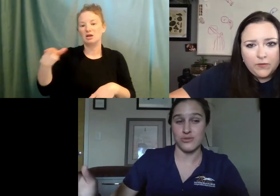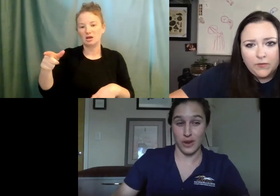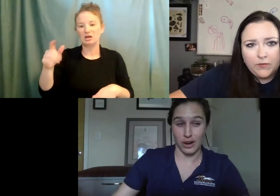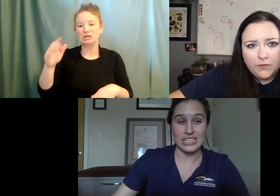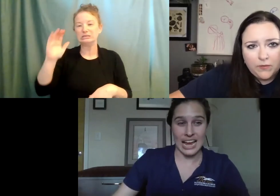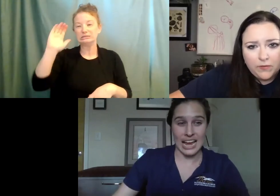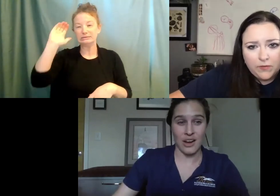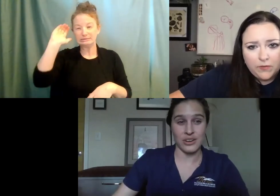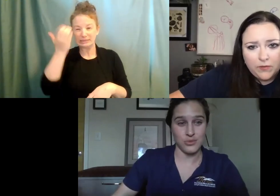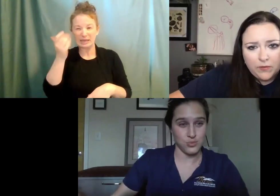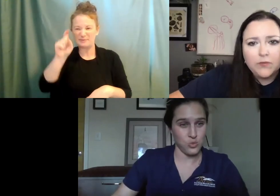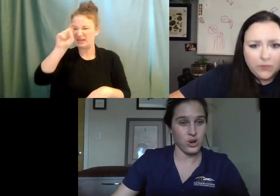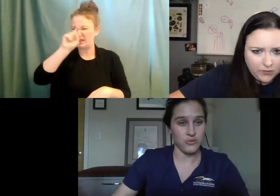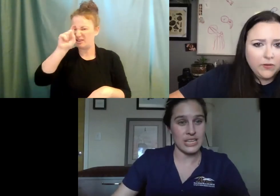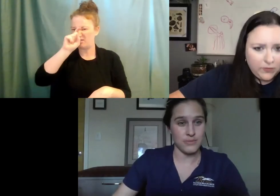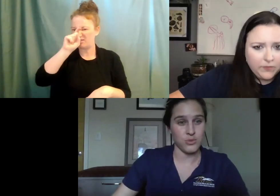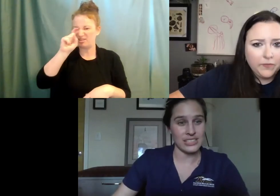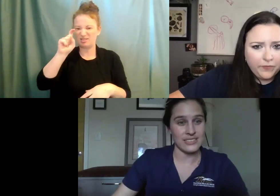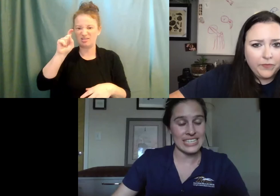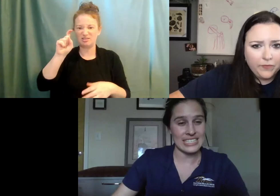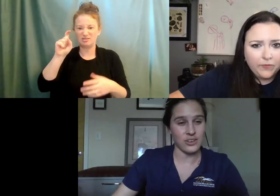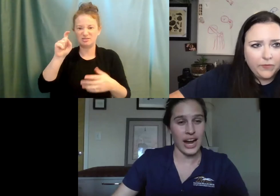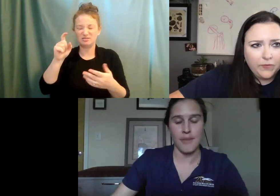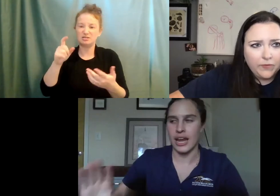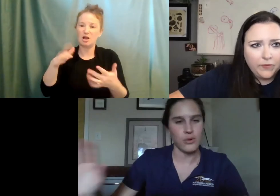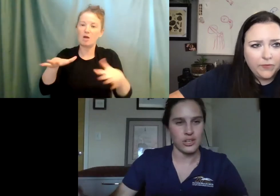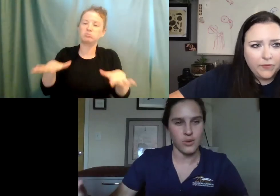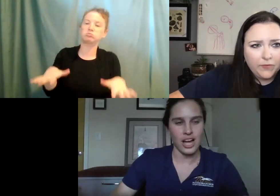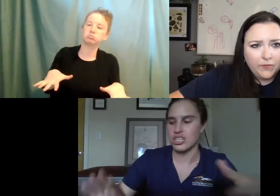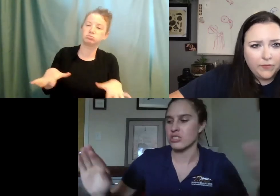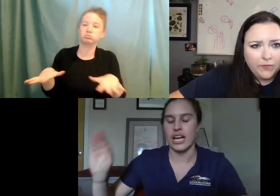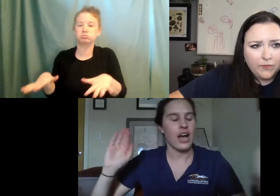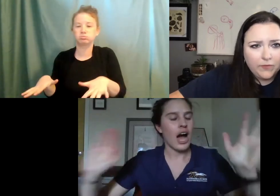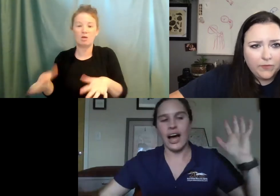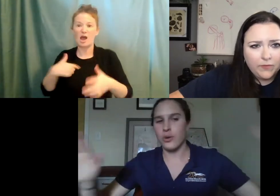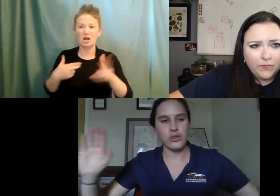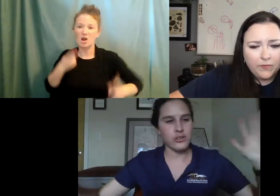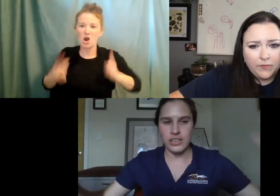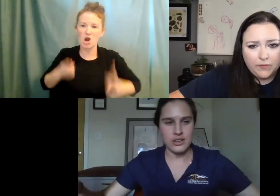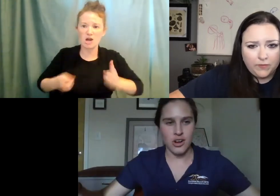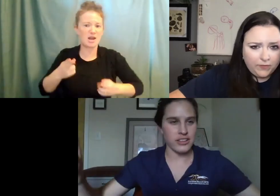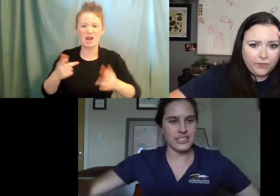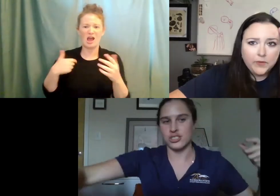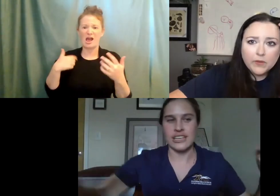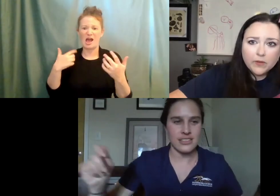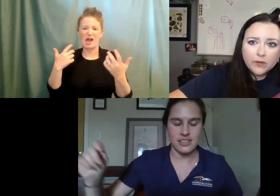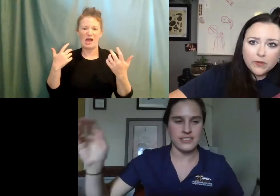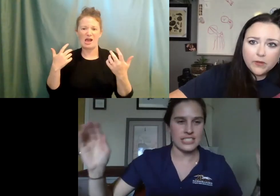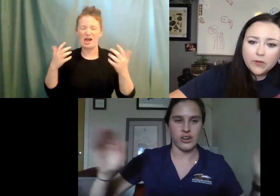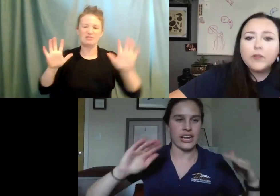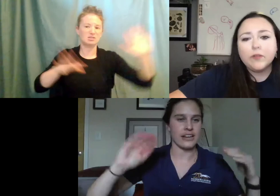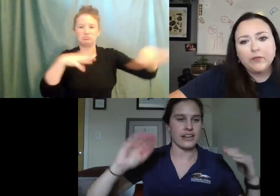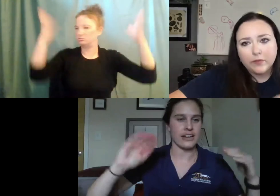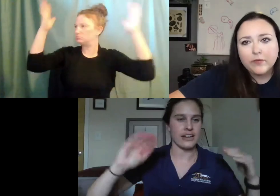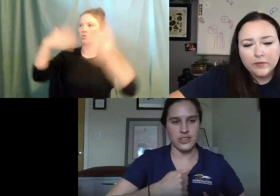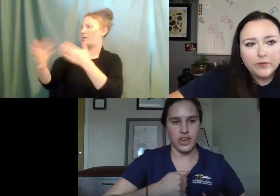eagle that was very down and would have been relatively easy to grab. And I was in a rush and I was like, I don't want to look for the eagle gauntlets. I'll just take these gloves